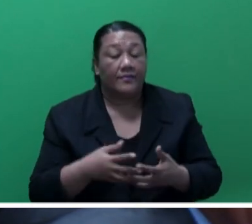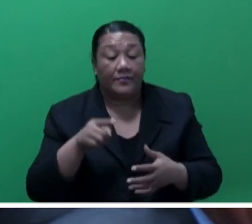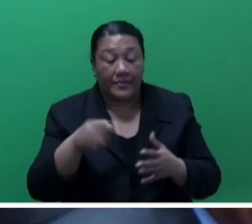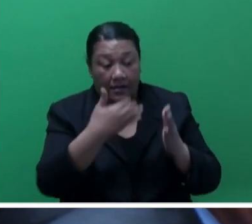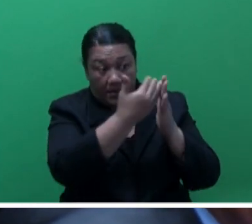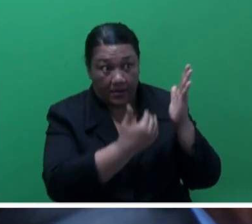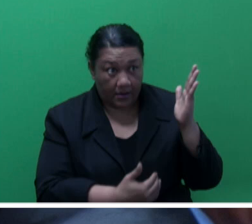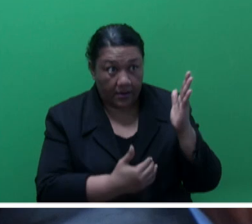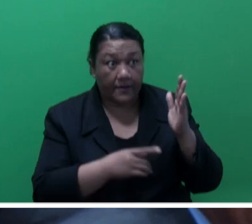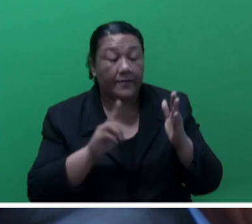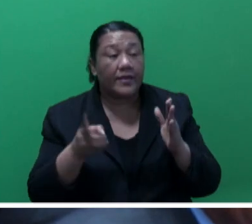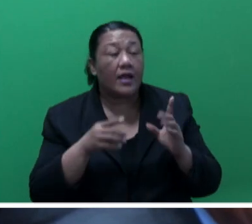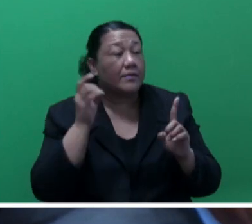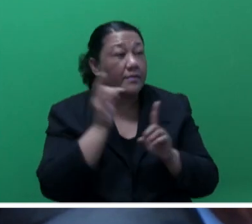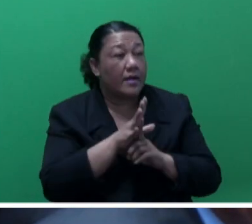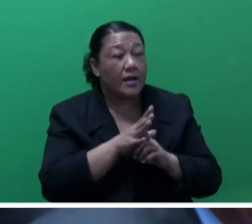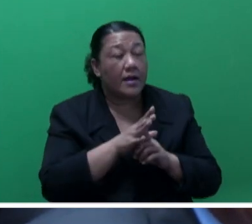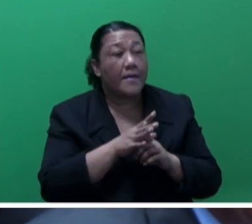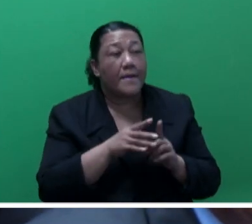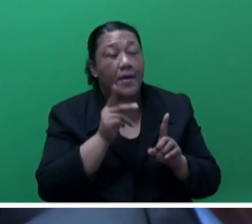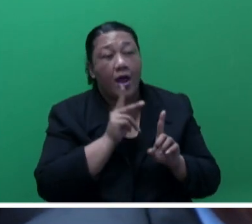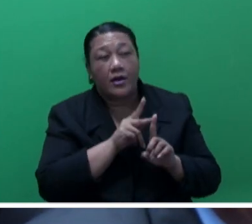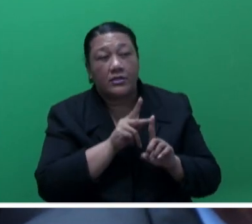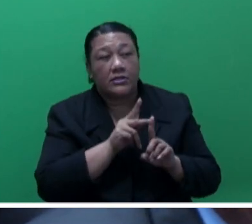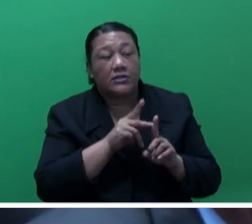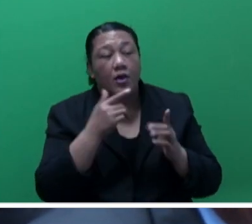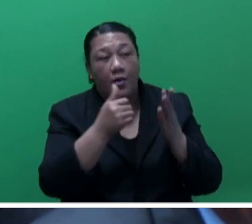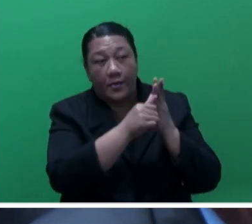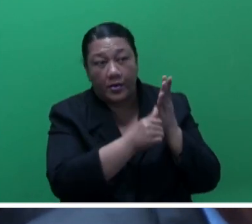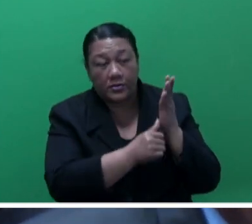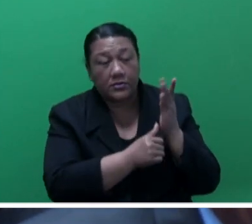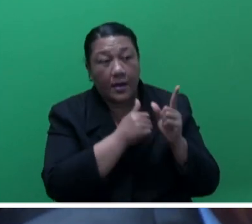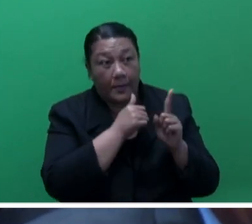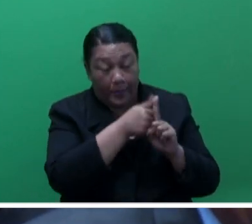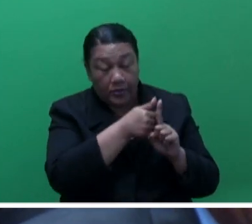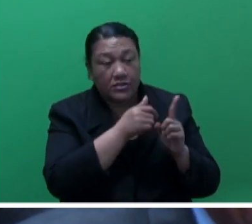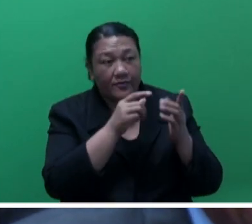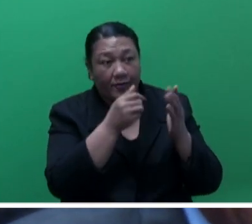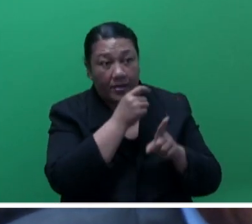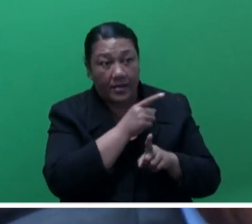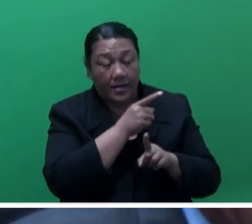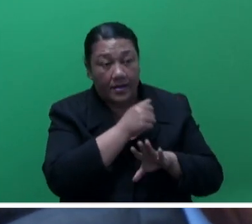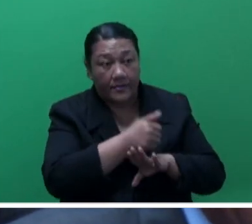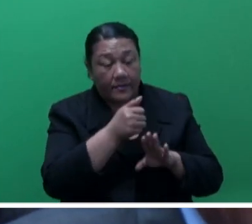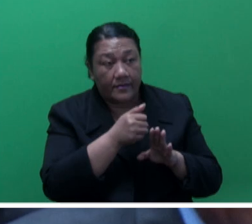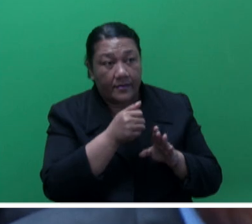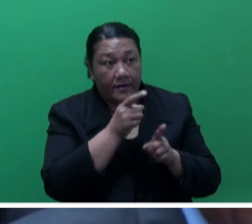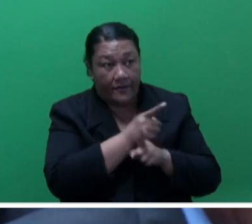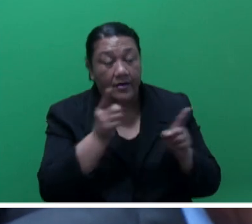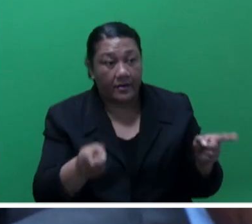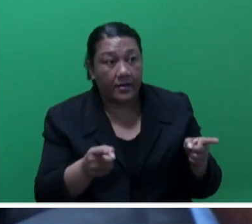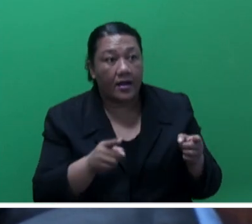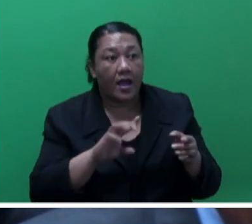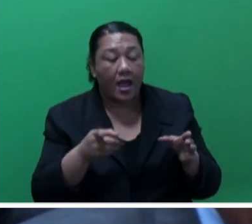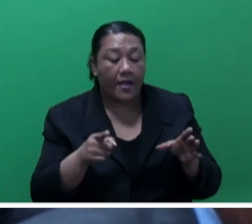the key priorities approaches for the governance of labour mobility, both incoming